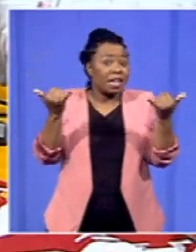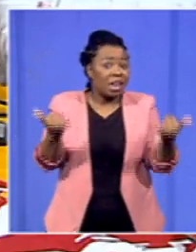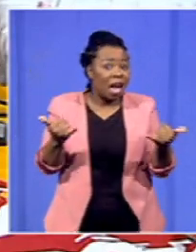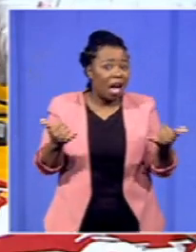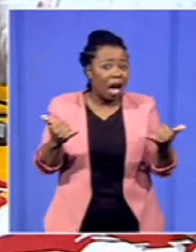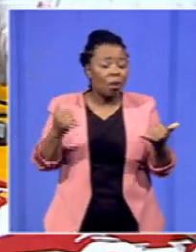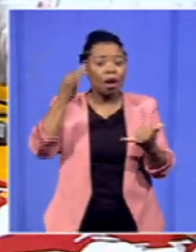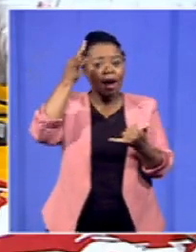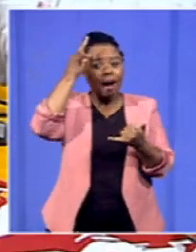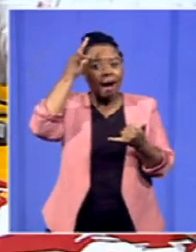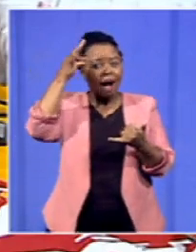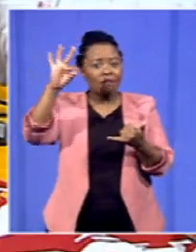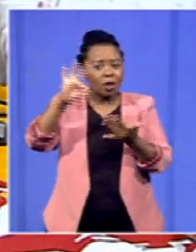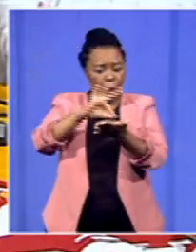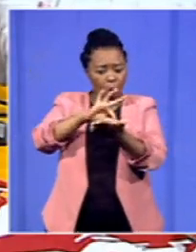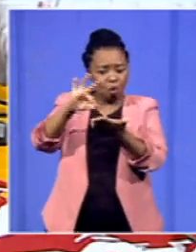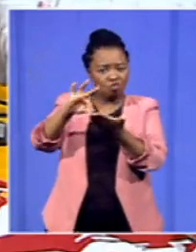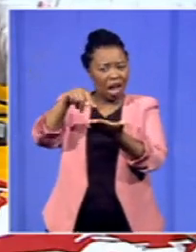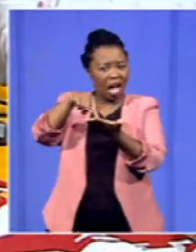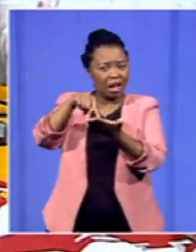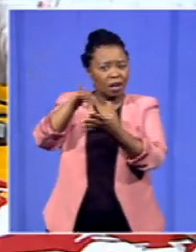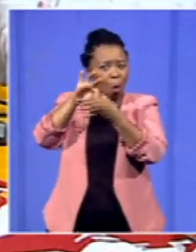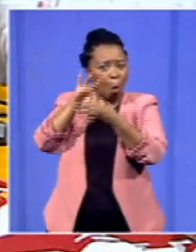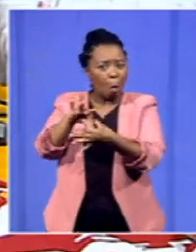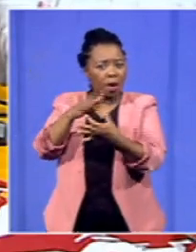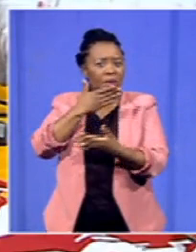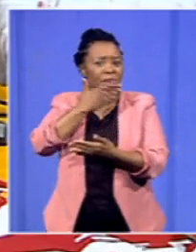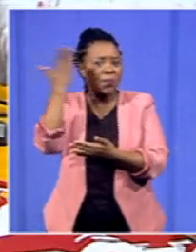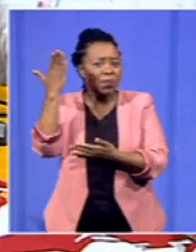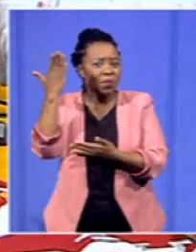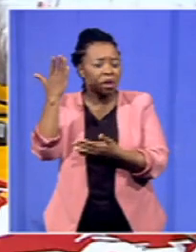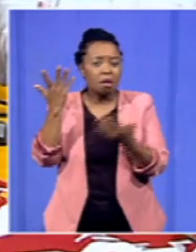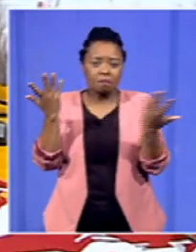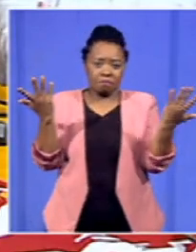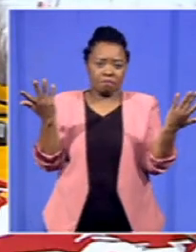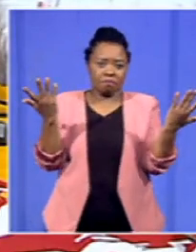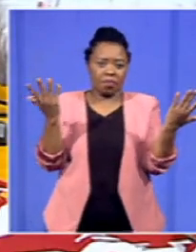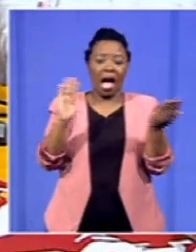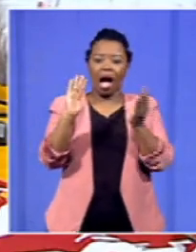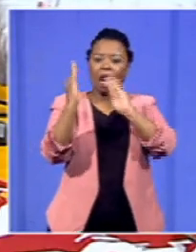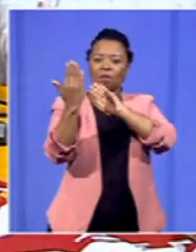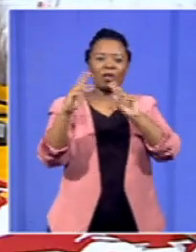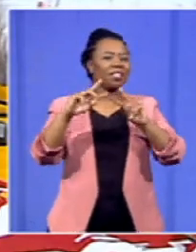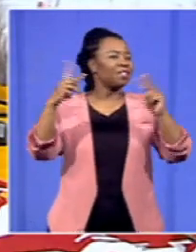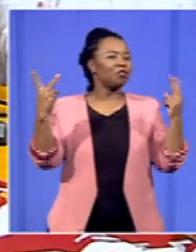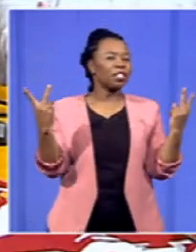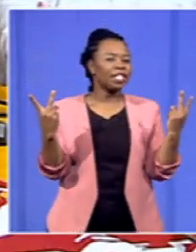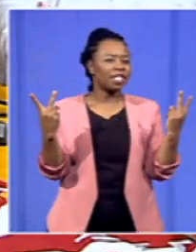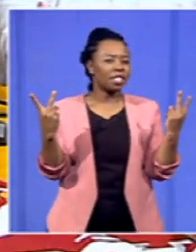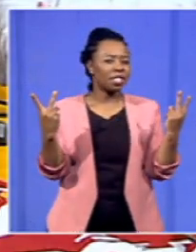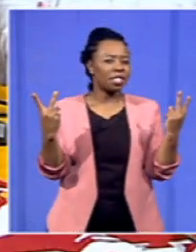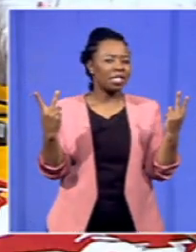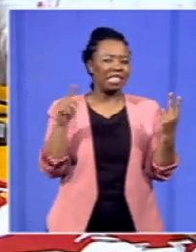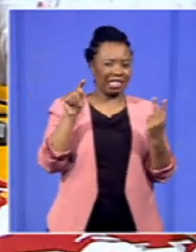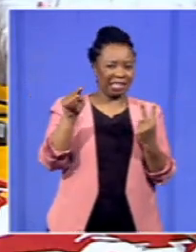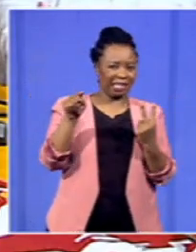fulfill their contractual obligations we don't see the same kind of approach taking place so that is part